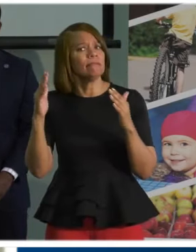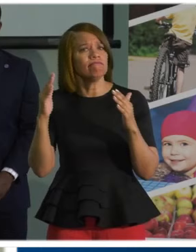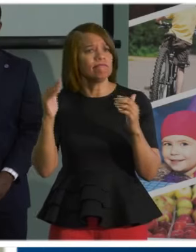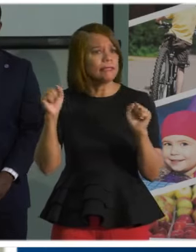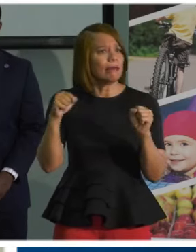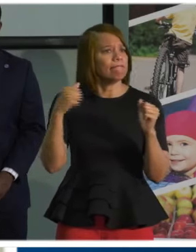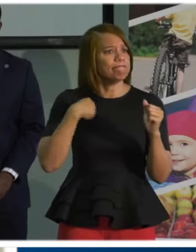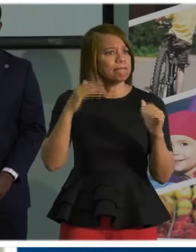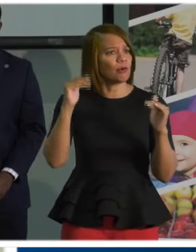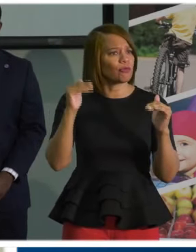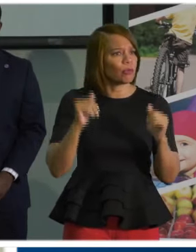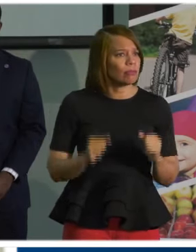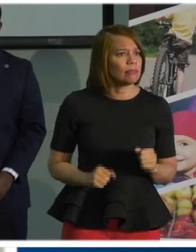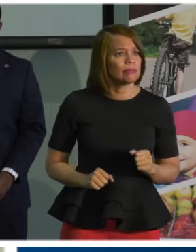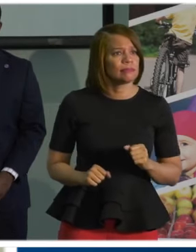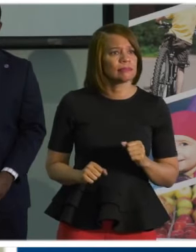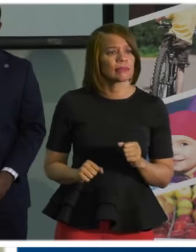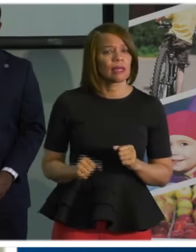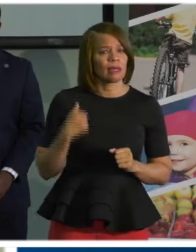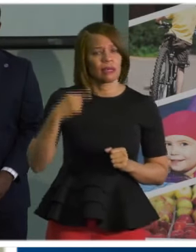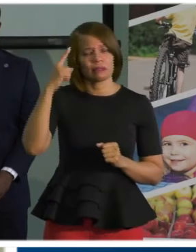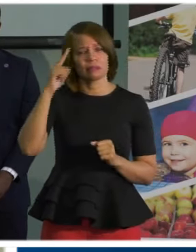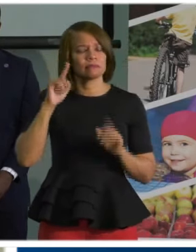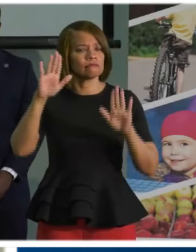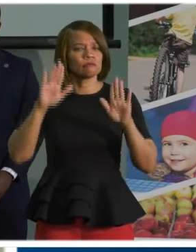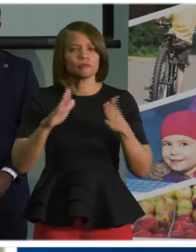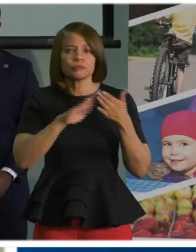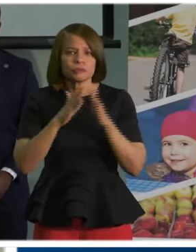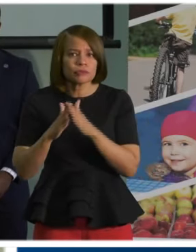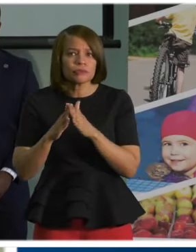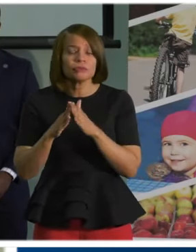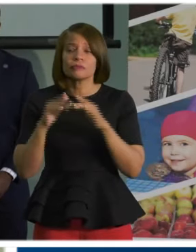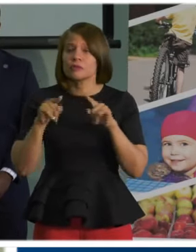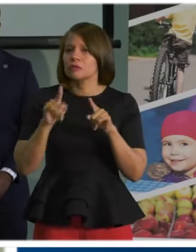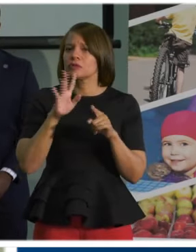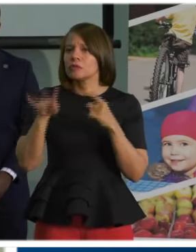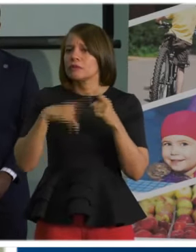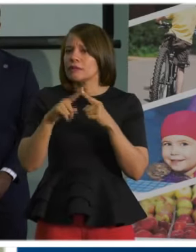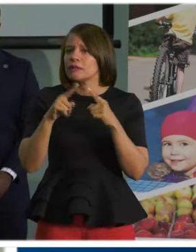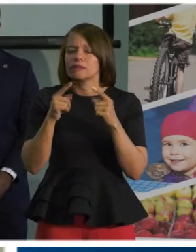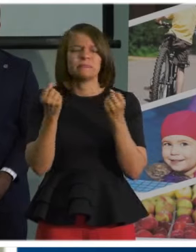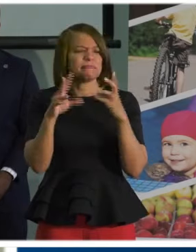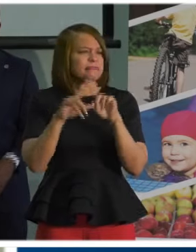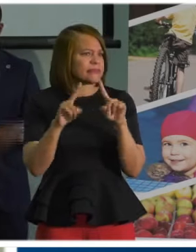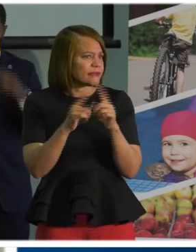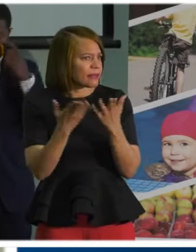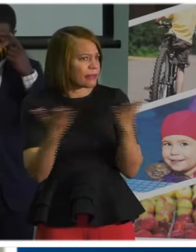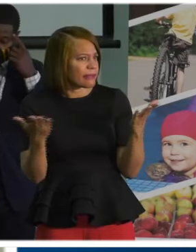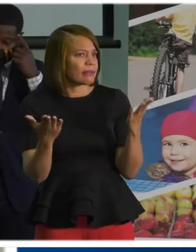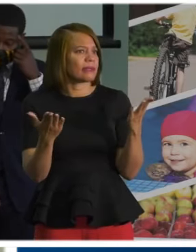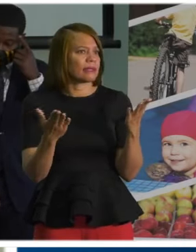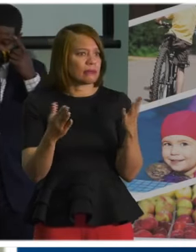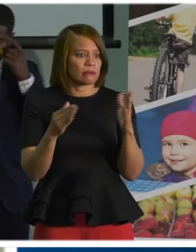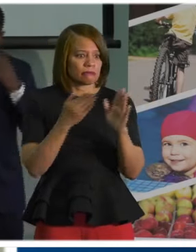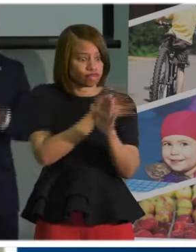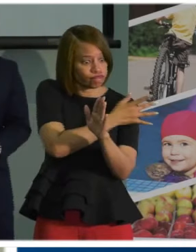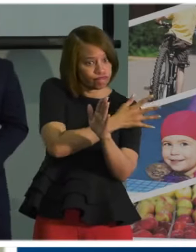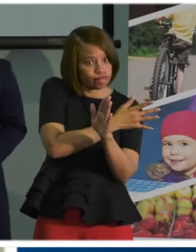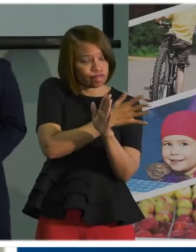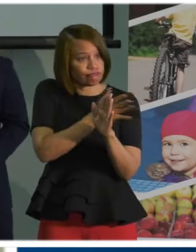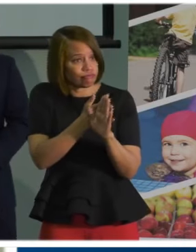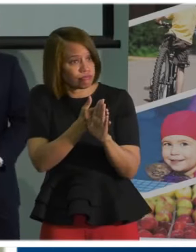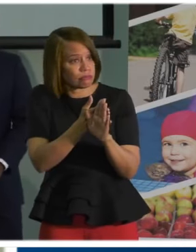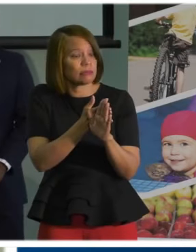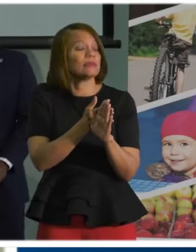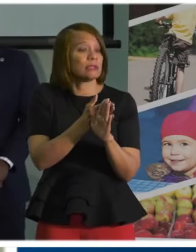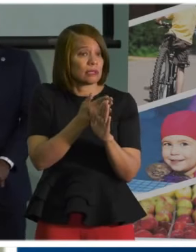Uh, this is, uh, an incredible community. Uh, as we talked about all the things that we've done, proactively leading up till now, I think